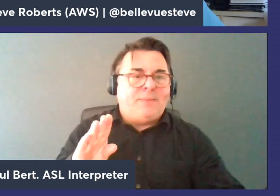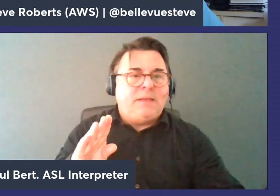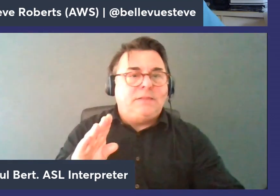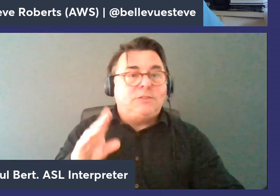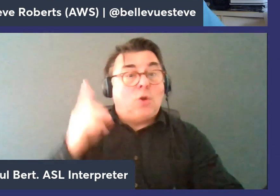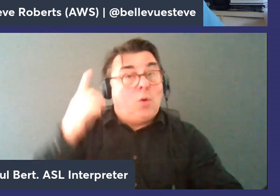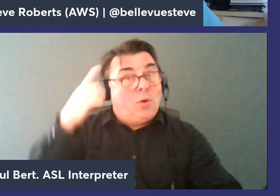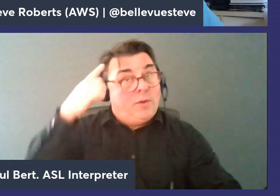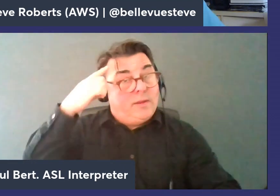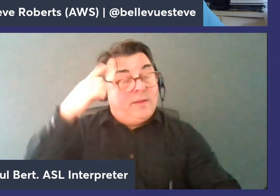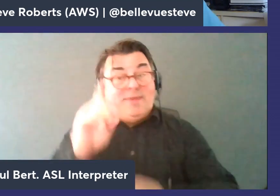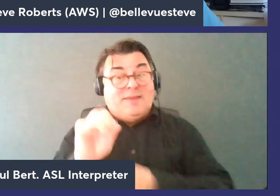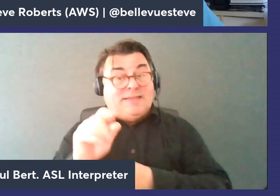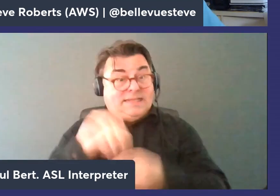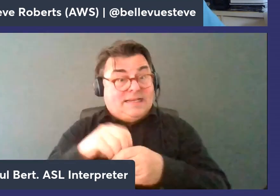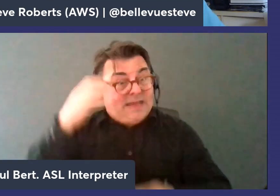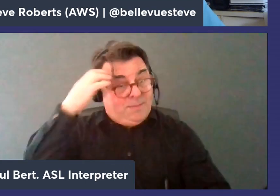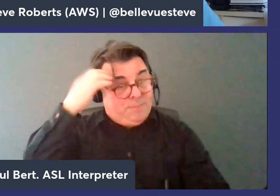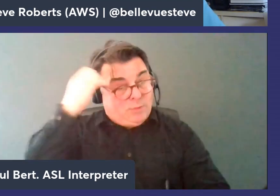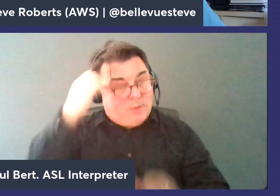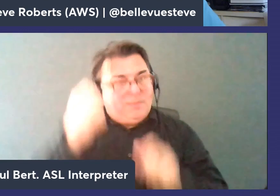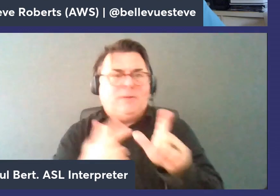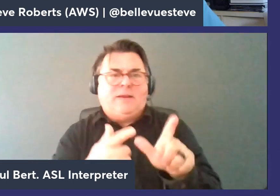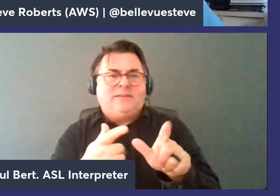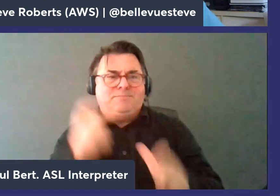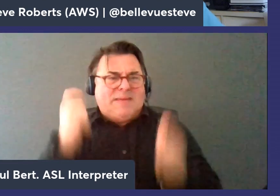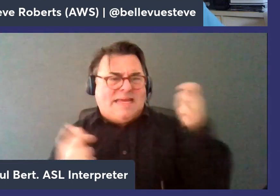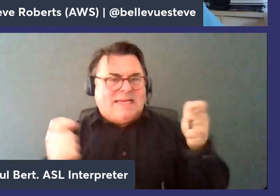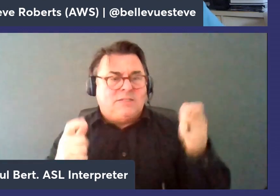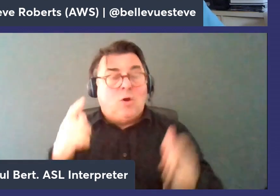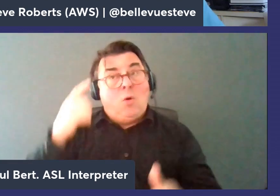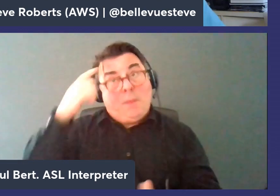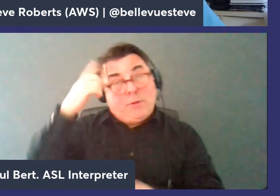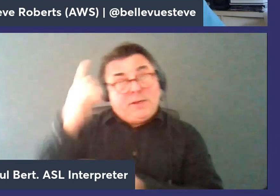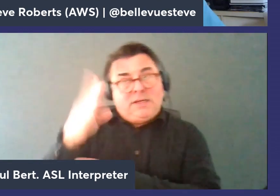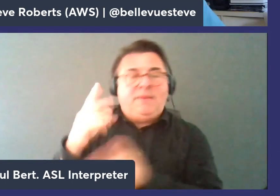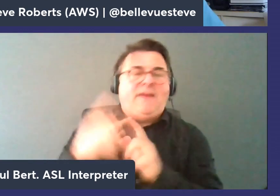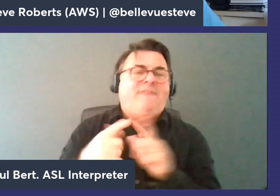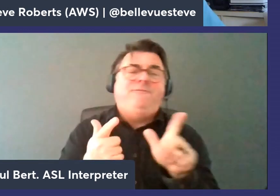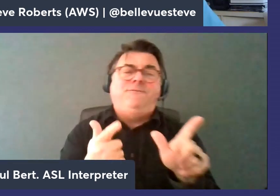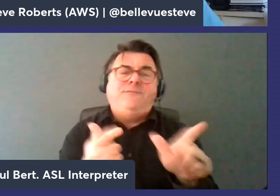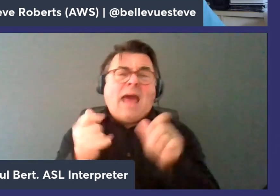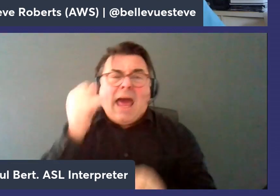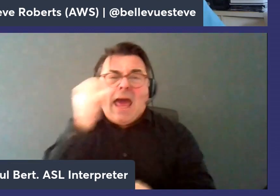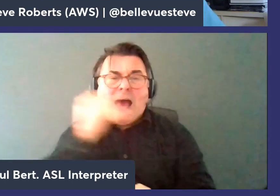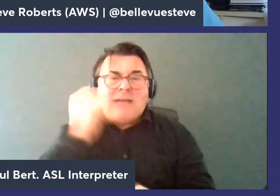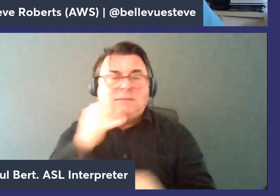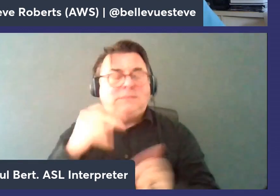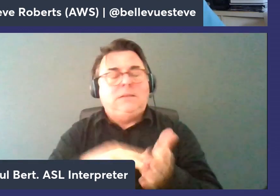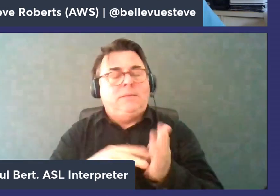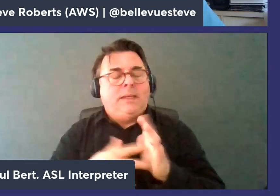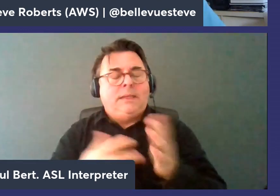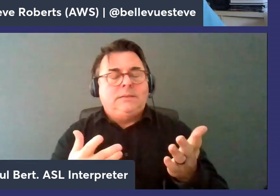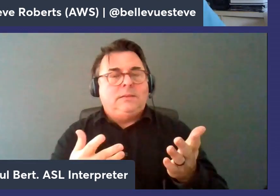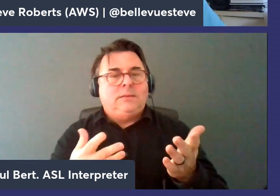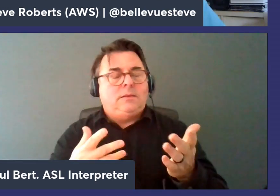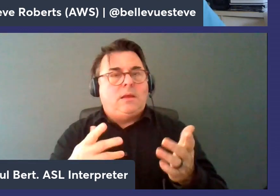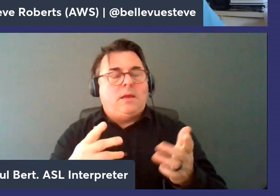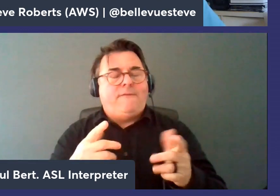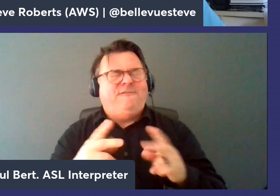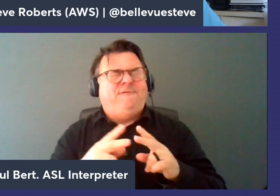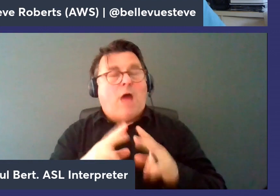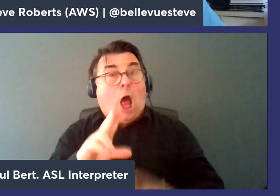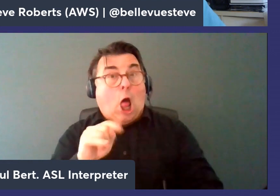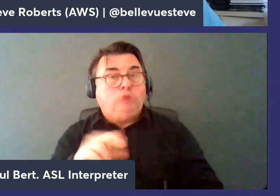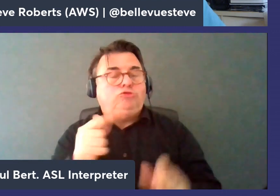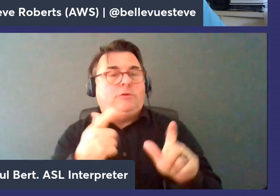is in memory and and memory is fast as you know so memory db is ultra fast so it is essentially uh you know an ultra fast database